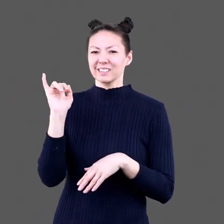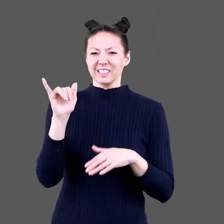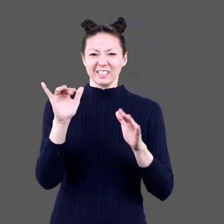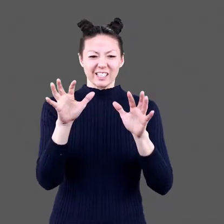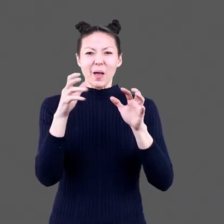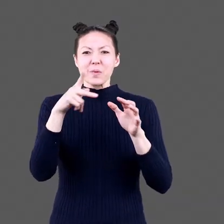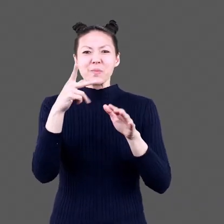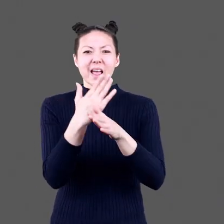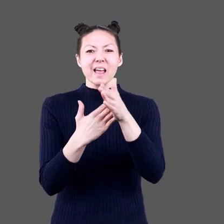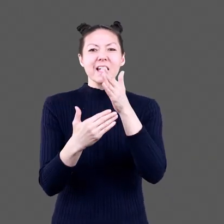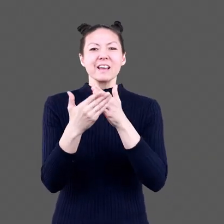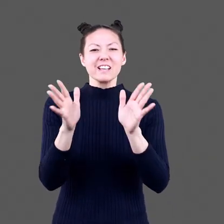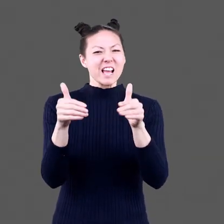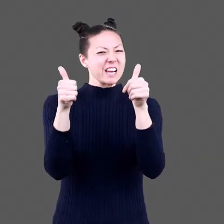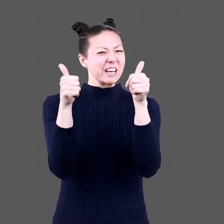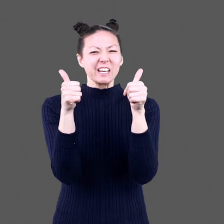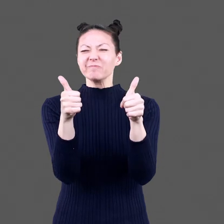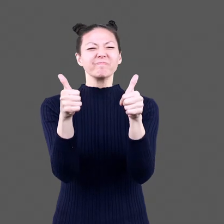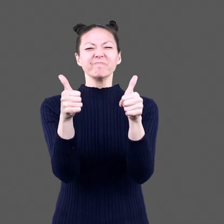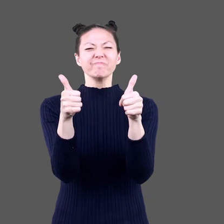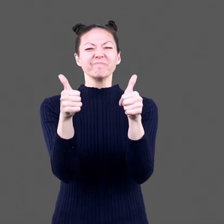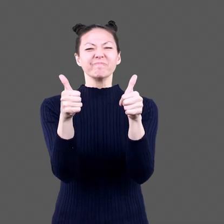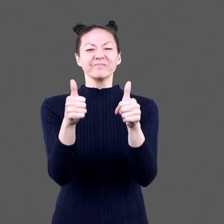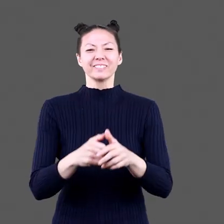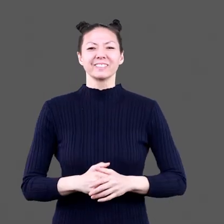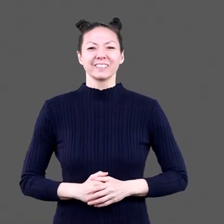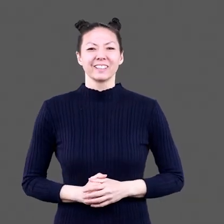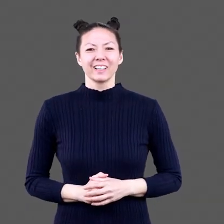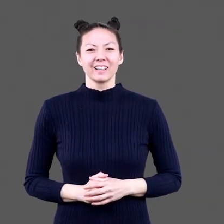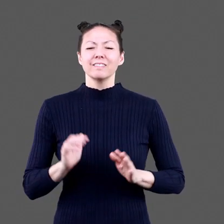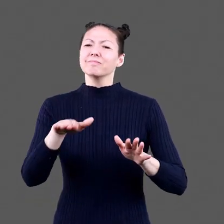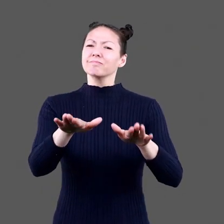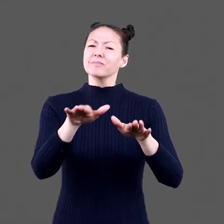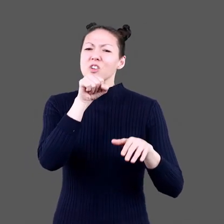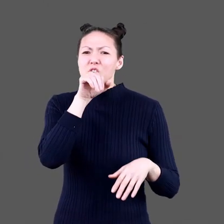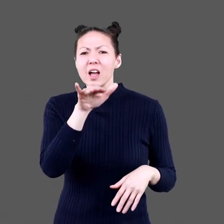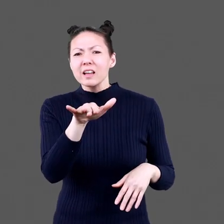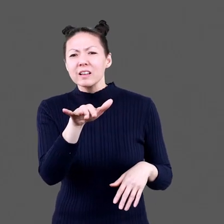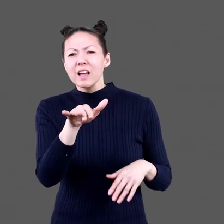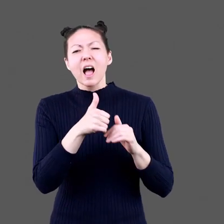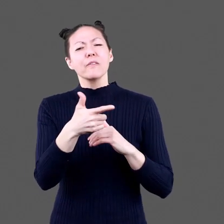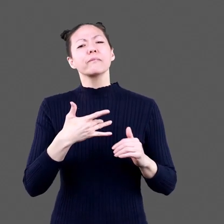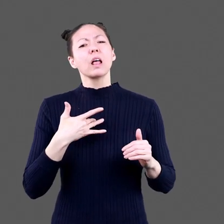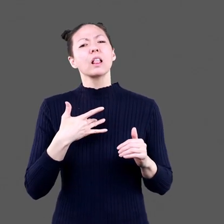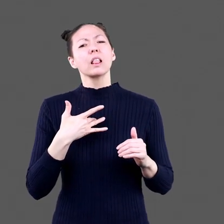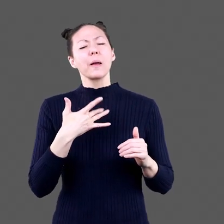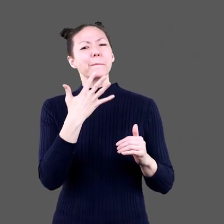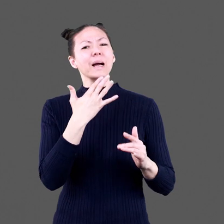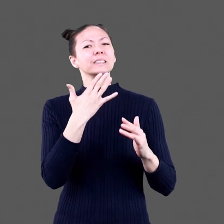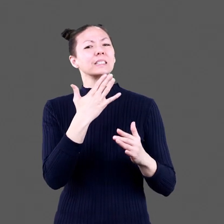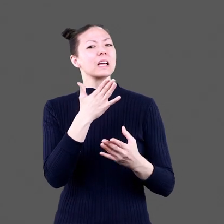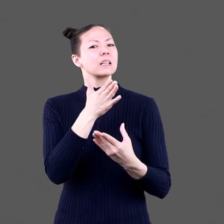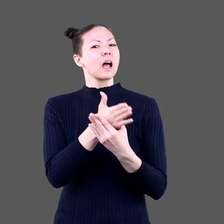A clawed purple hand gives a thumbs up Hey dragon, how do you